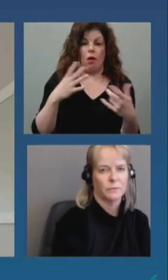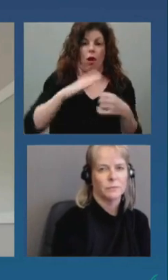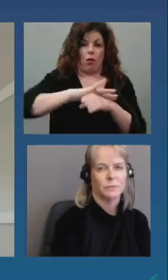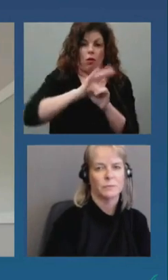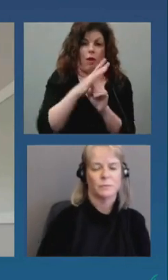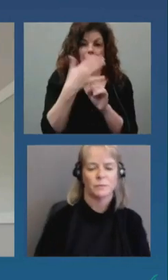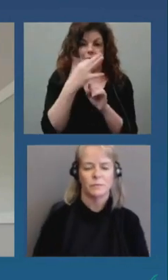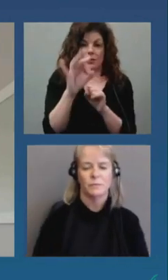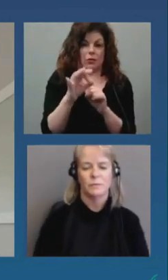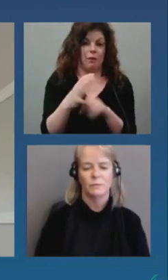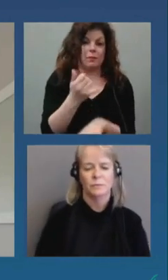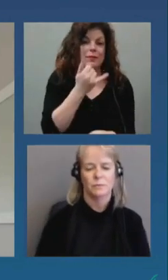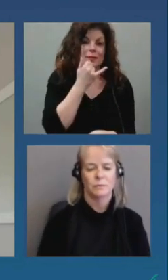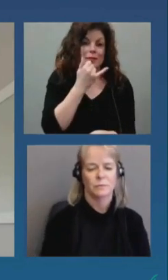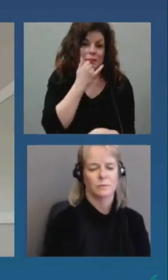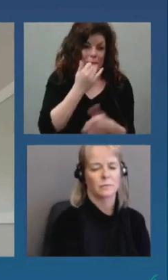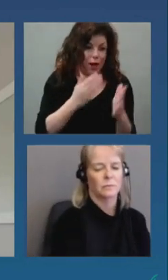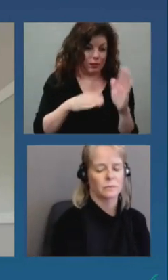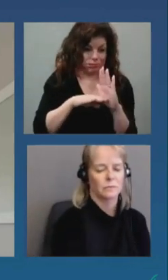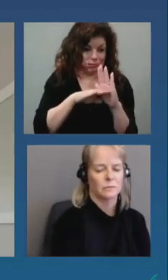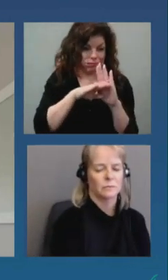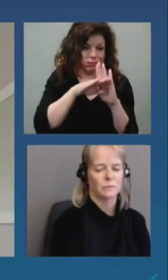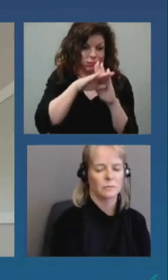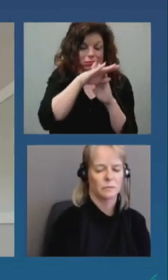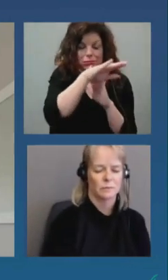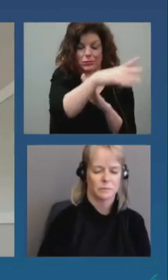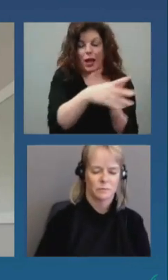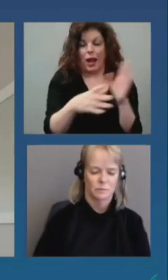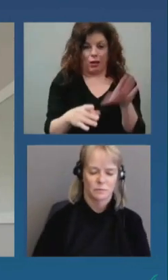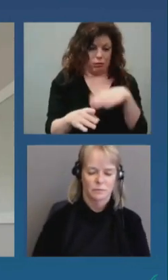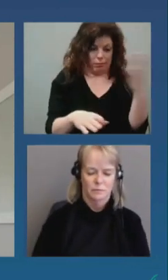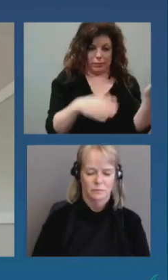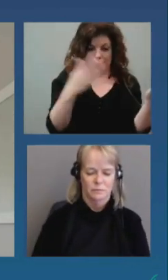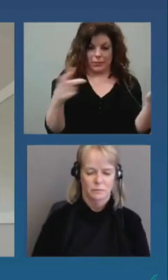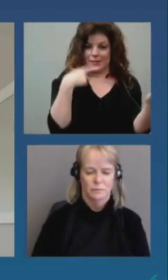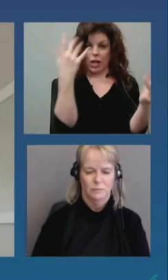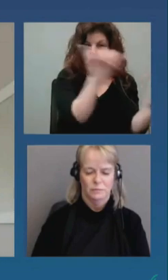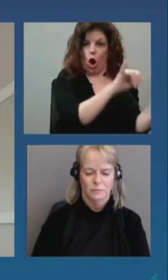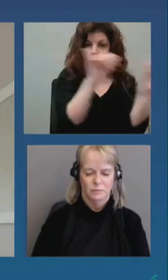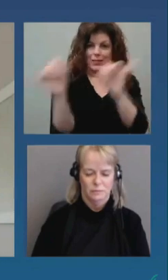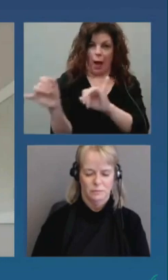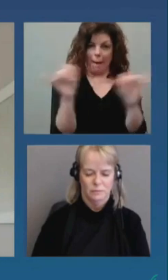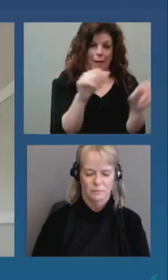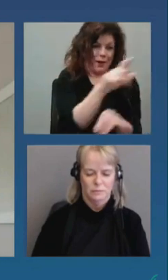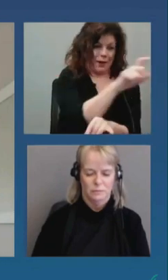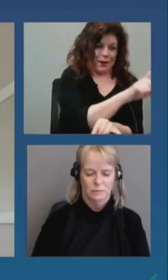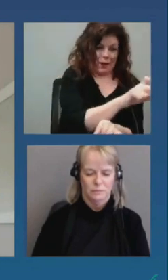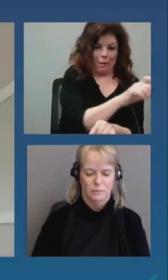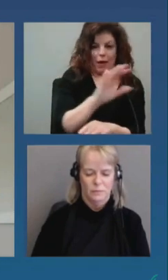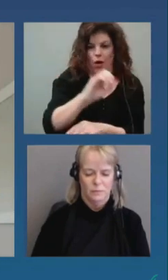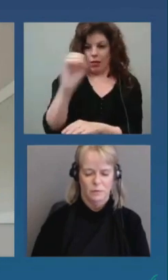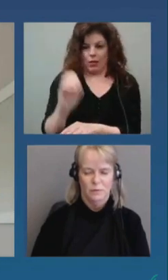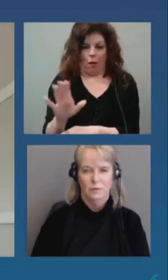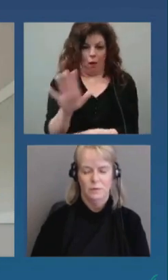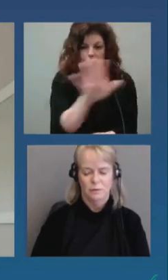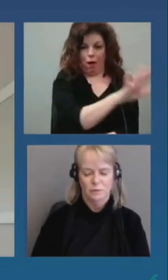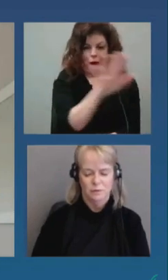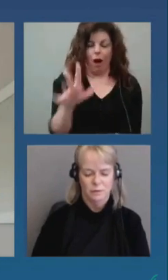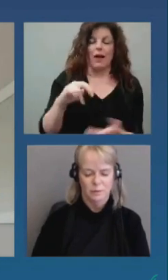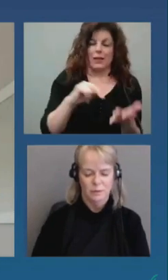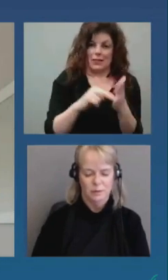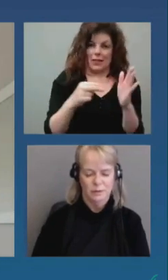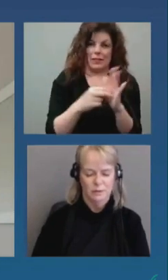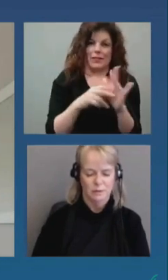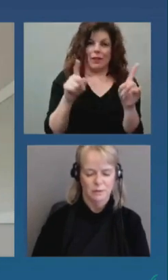tendances sur les deux côtés de la rivière sont vraiment similaires. C'est important de réduire la